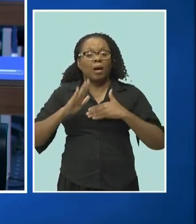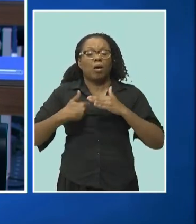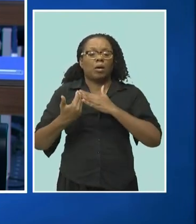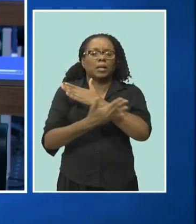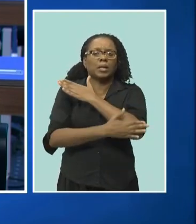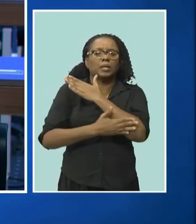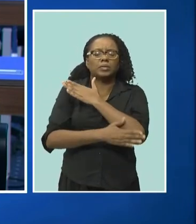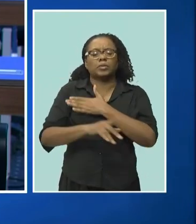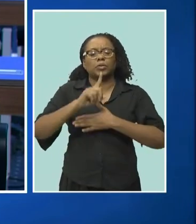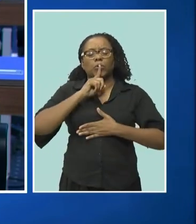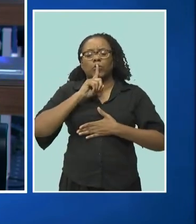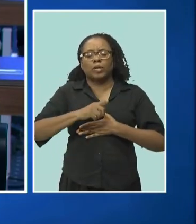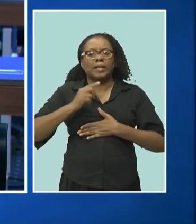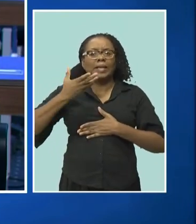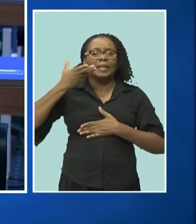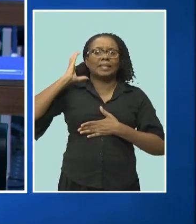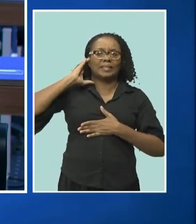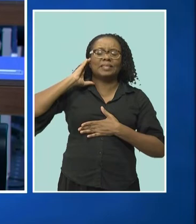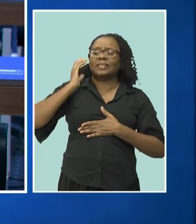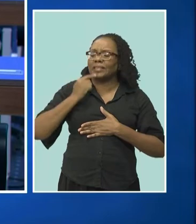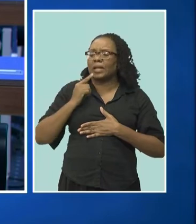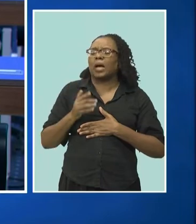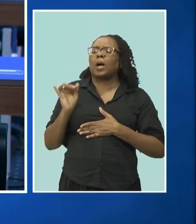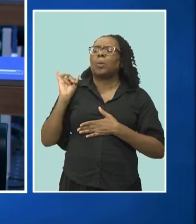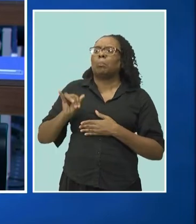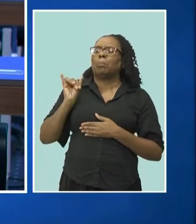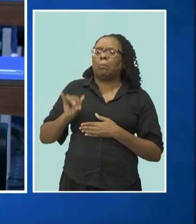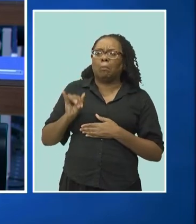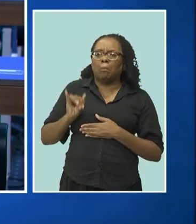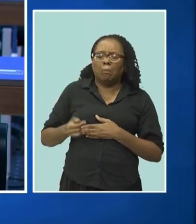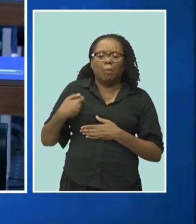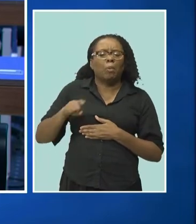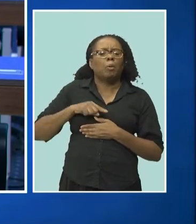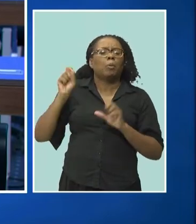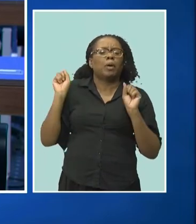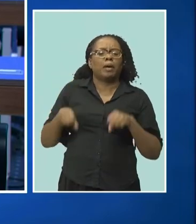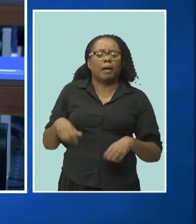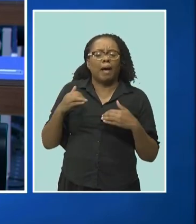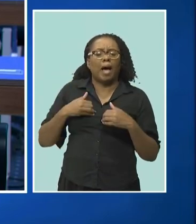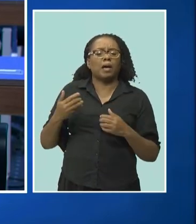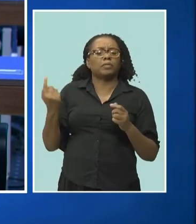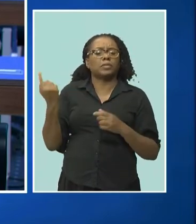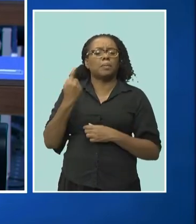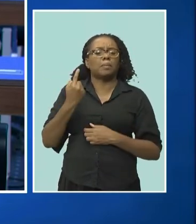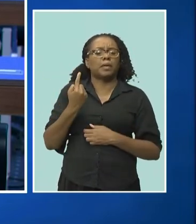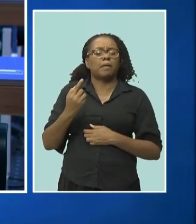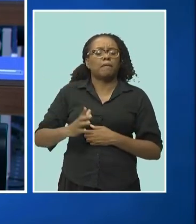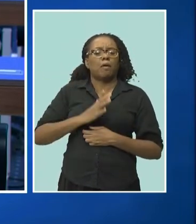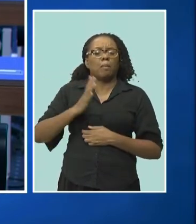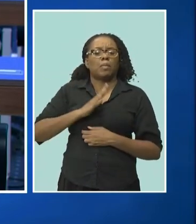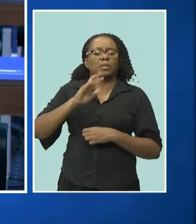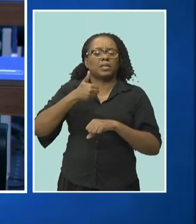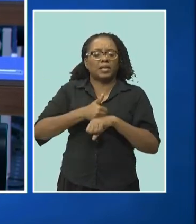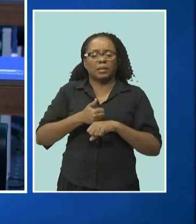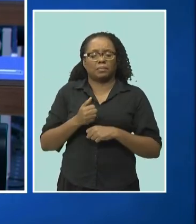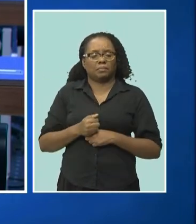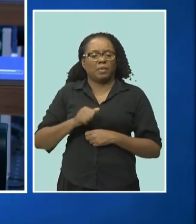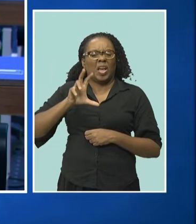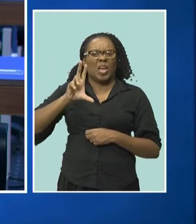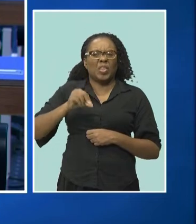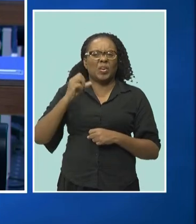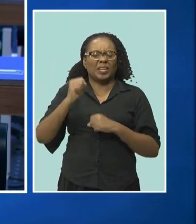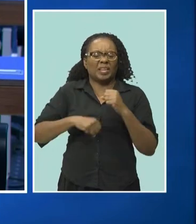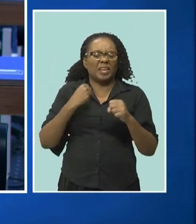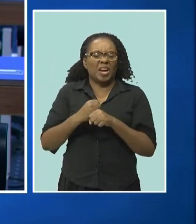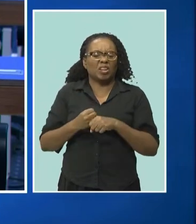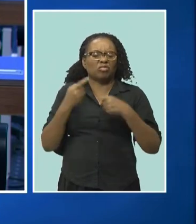the leap that we could get something into this text after 30 years of struggle on this